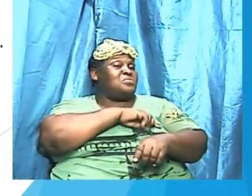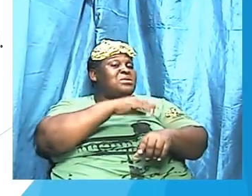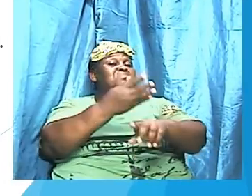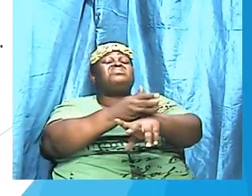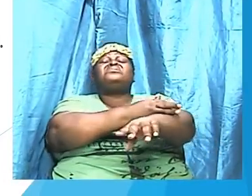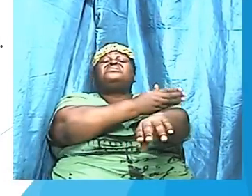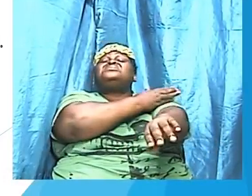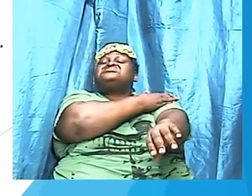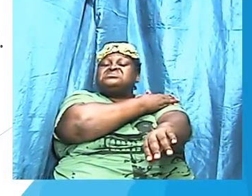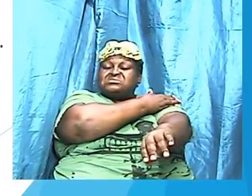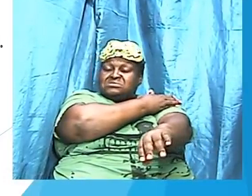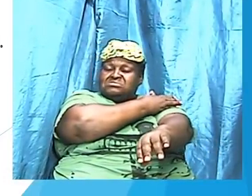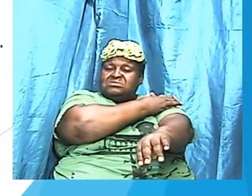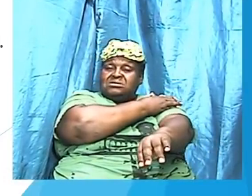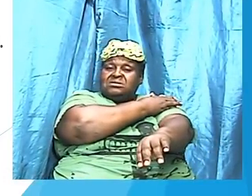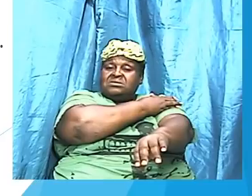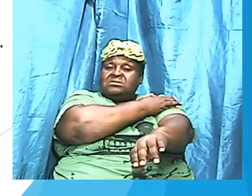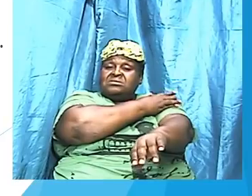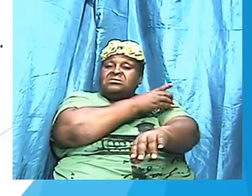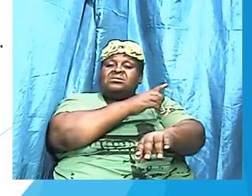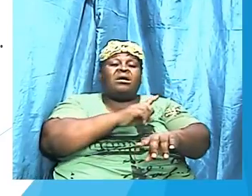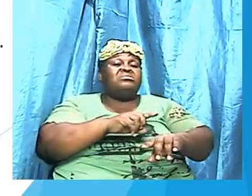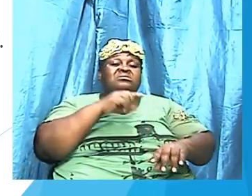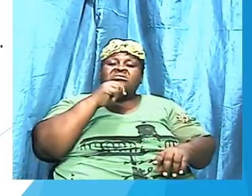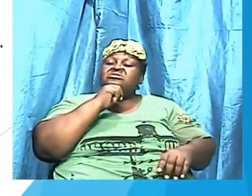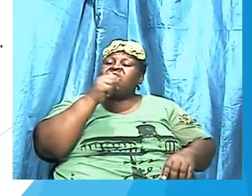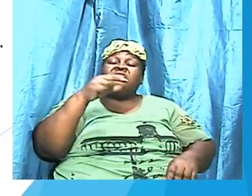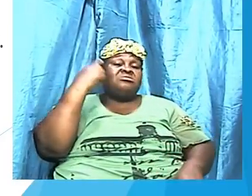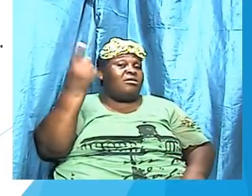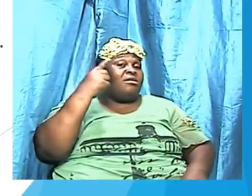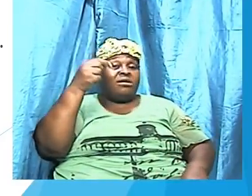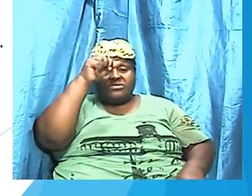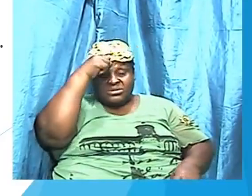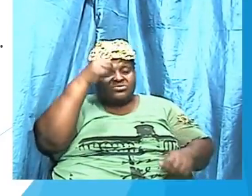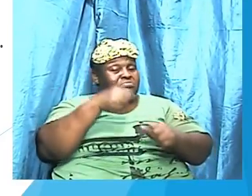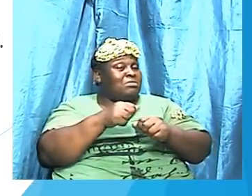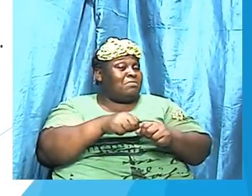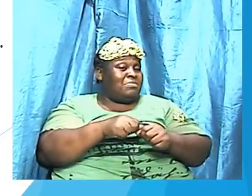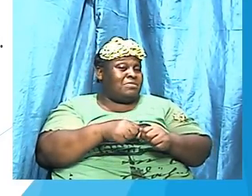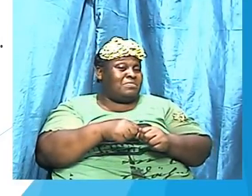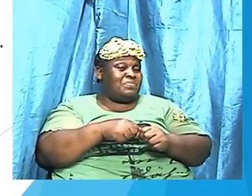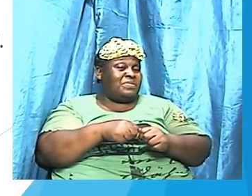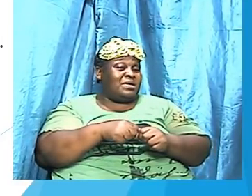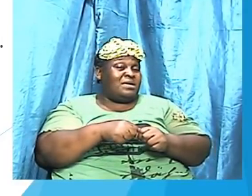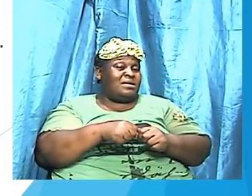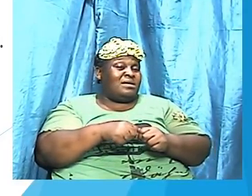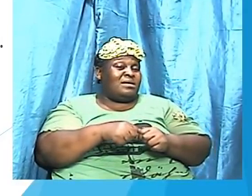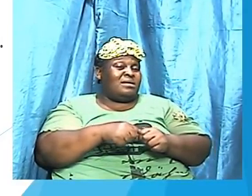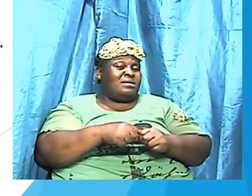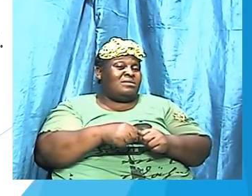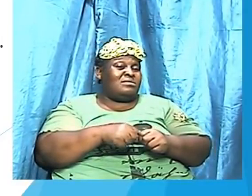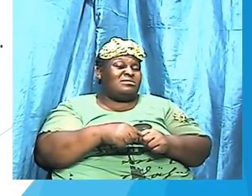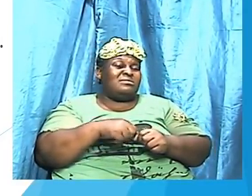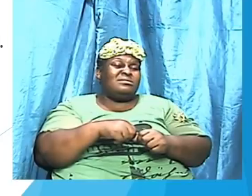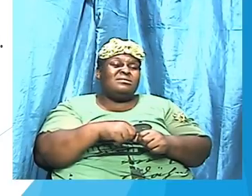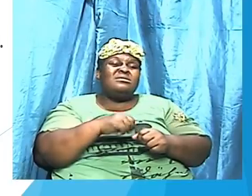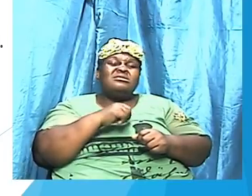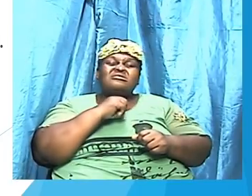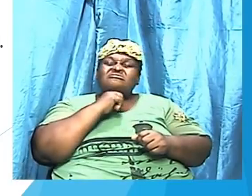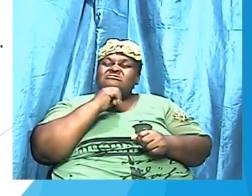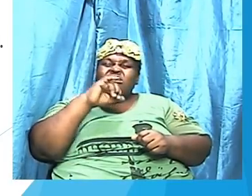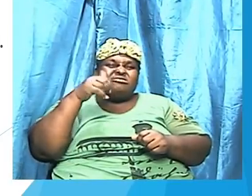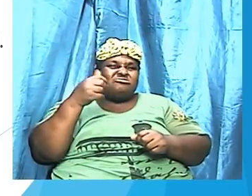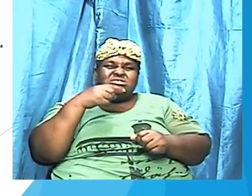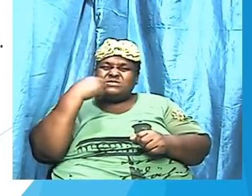we won't always remember. And so we are not here just talking about remembering and committing to memory. That is